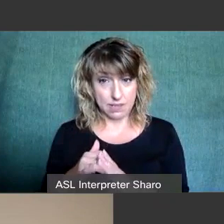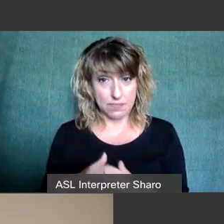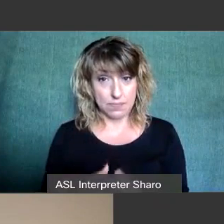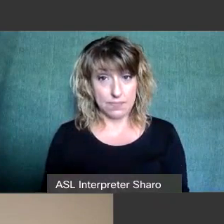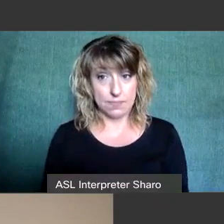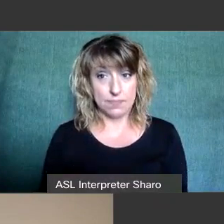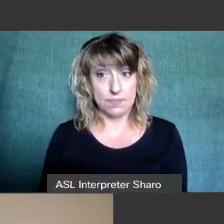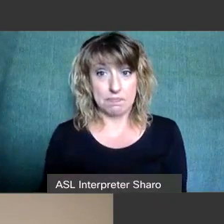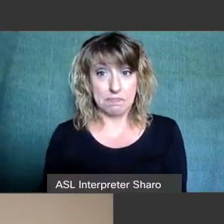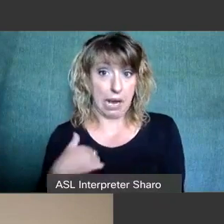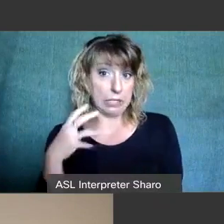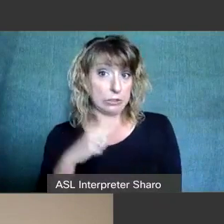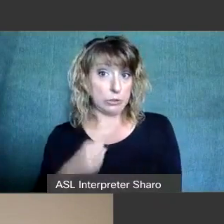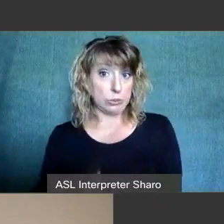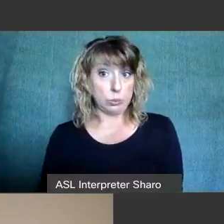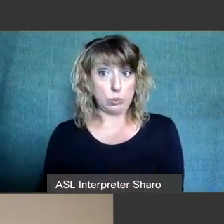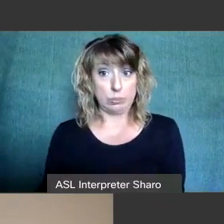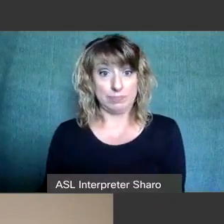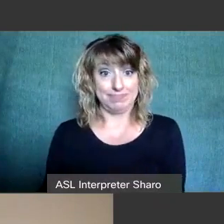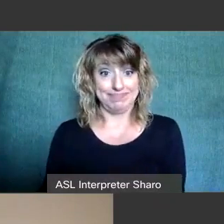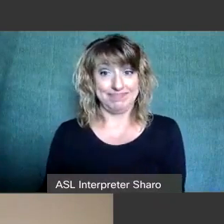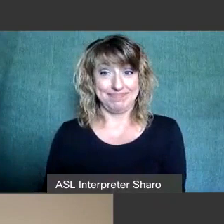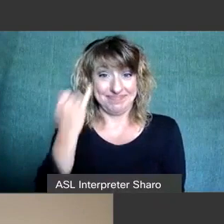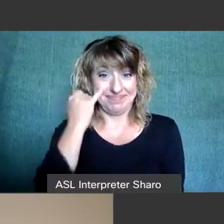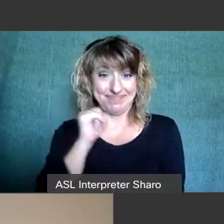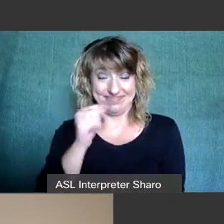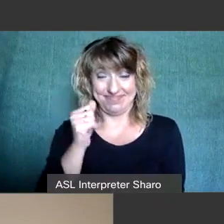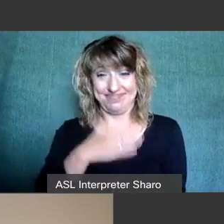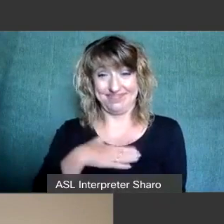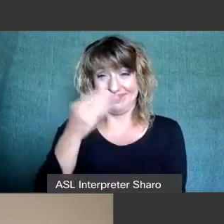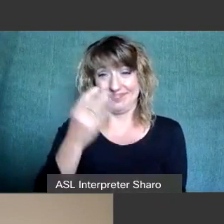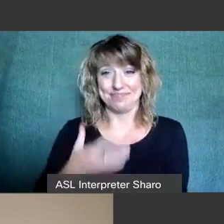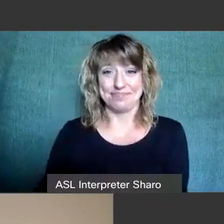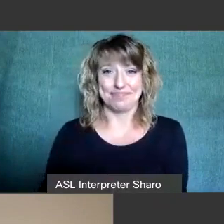i assume i got it if not please let me know